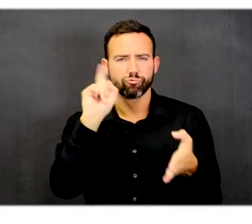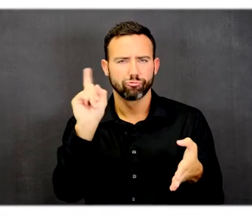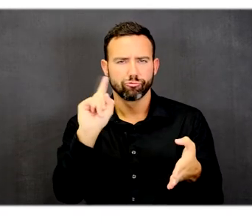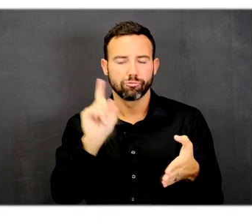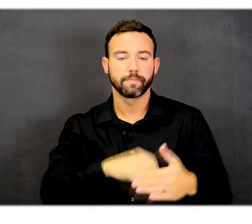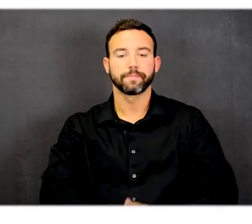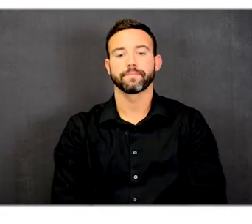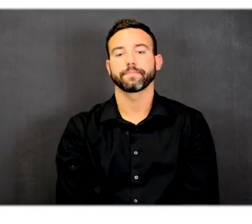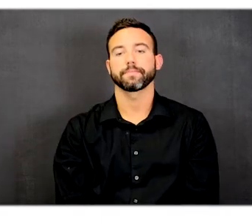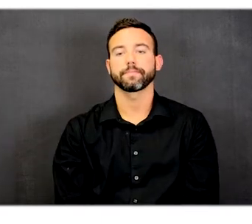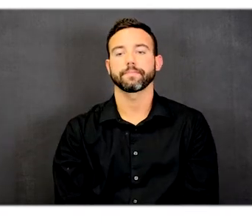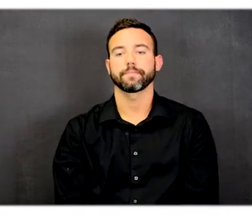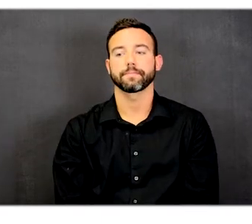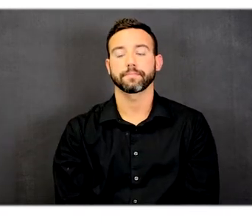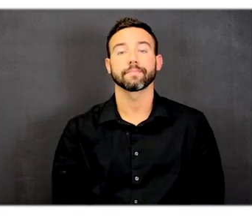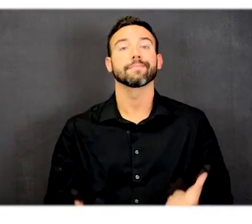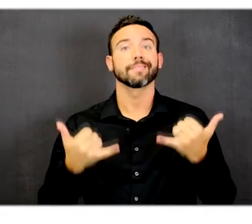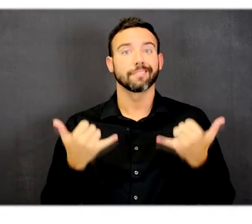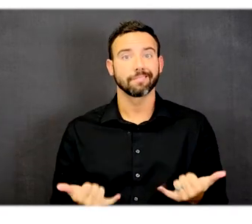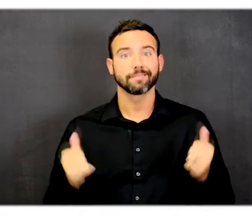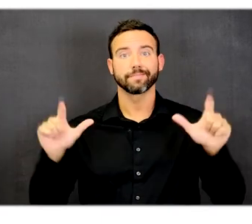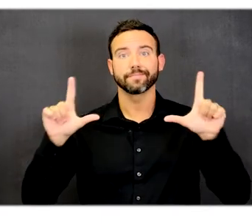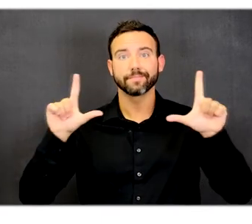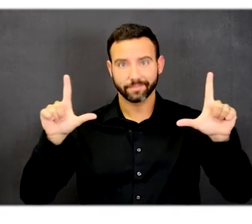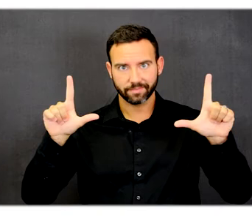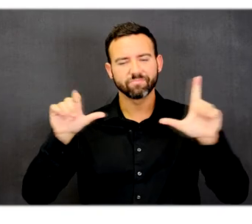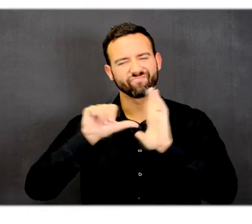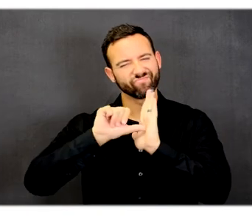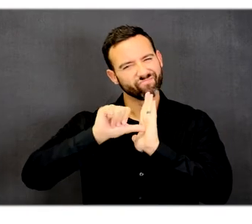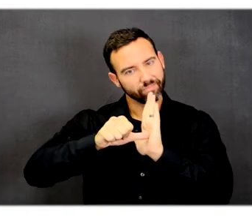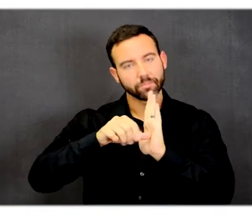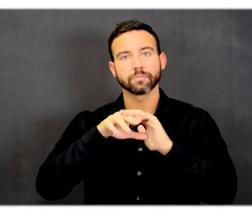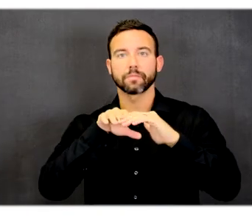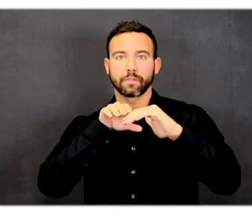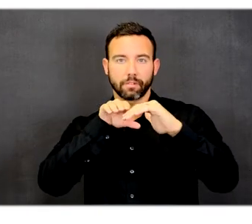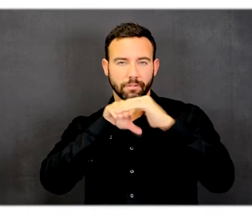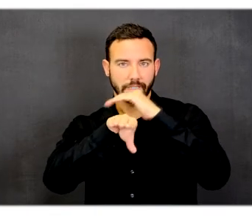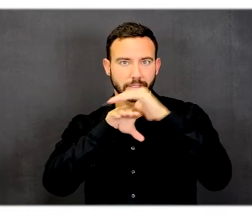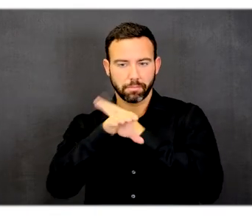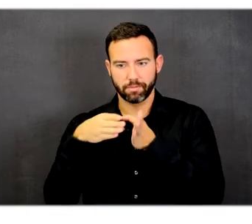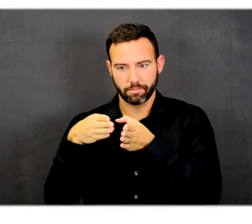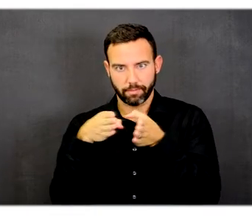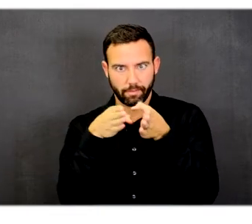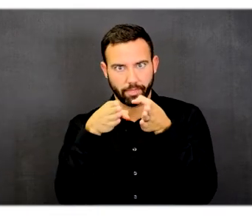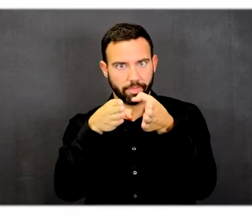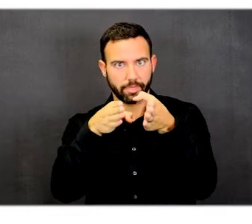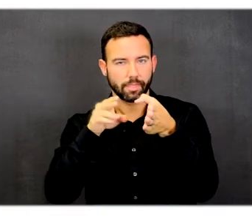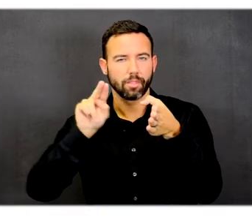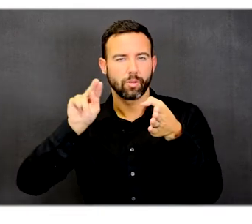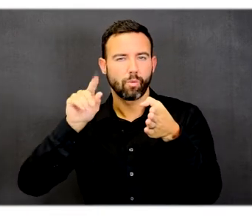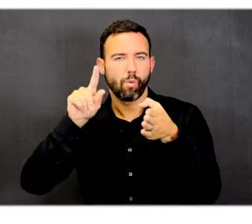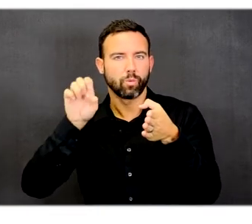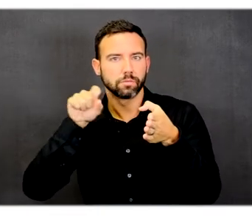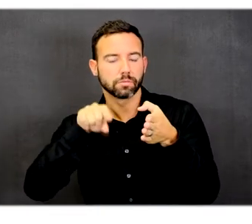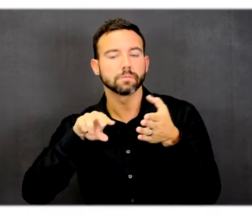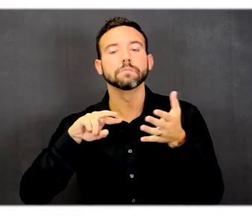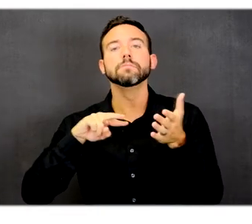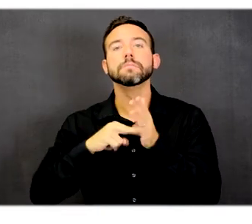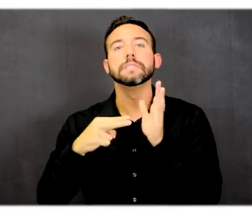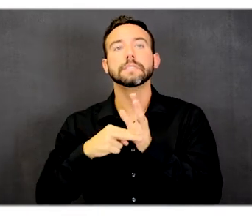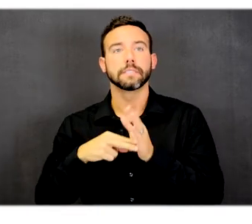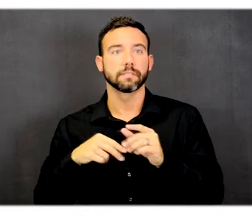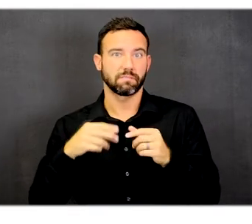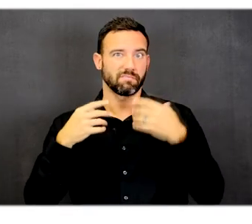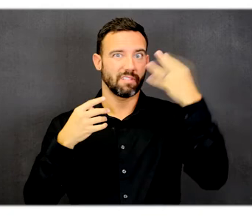The next slide highlights one of the accessible path nodes. These nodes are areas where trails come together